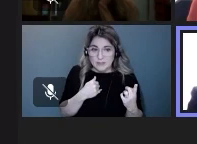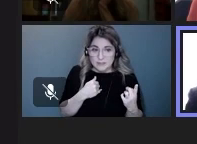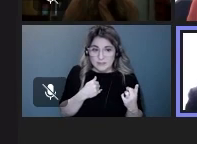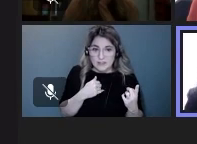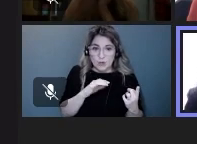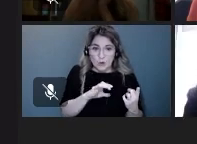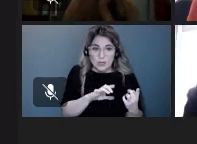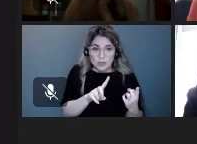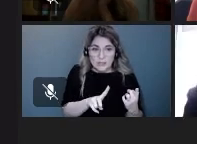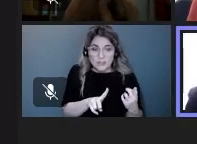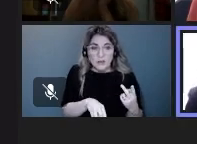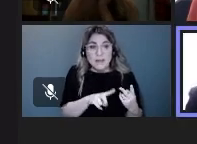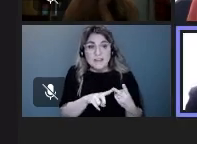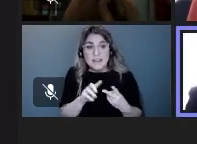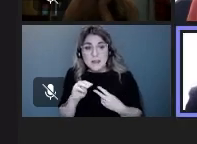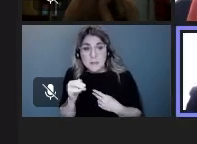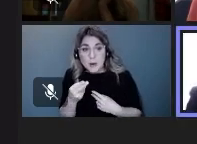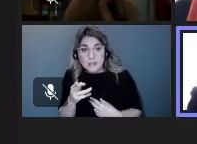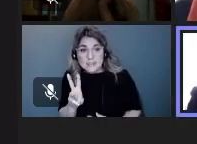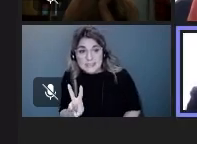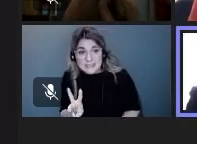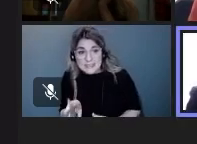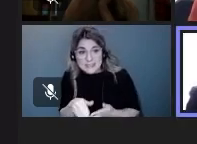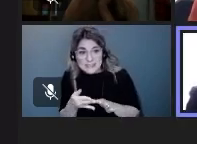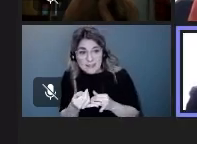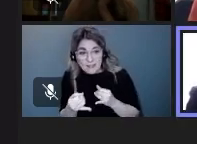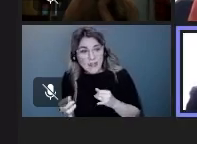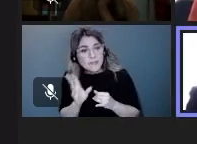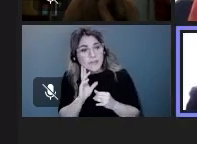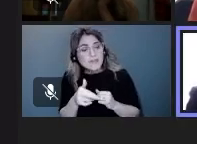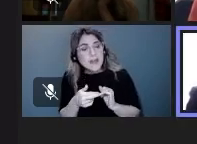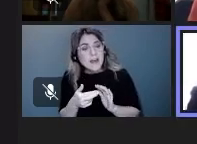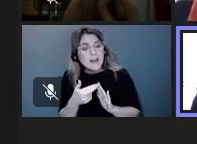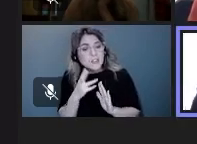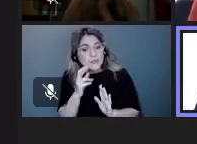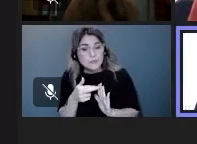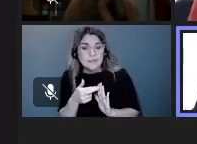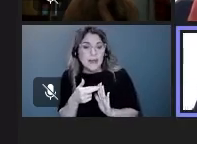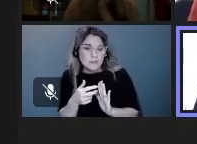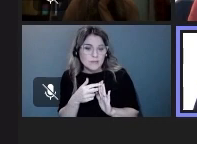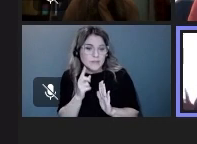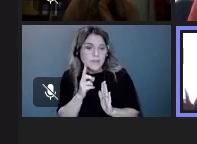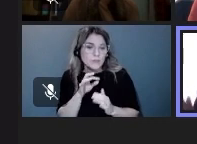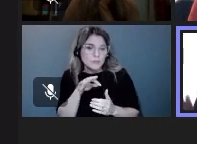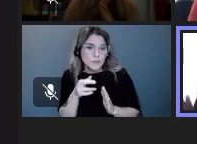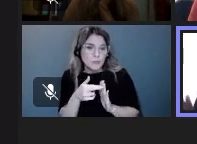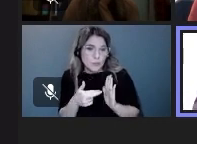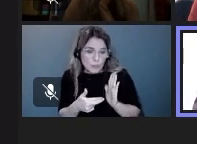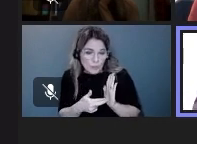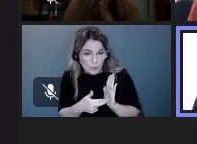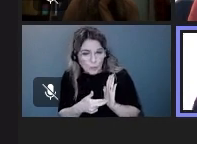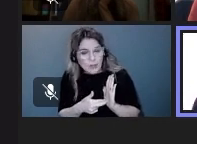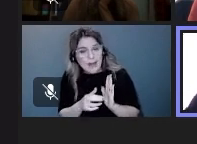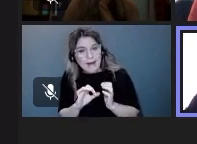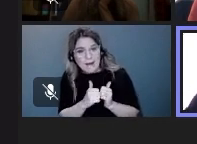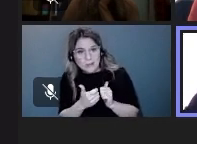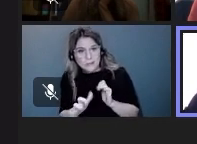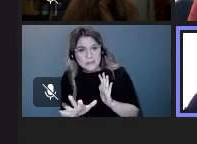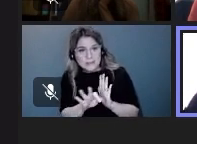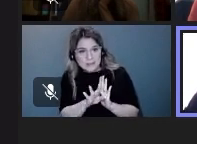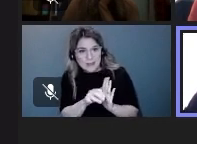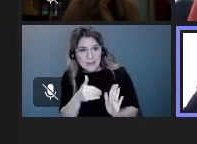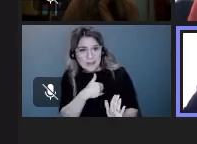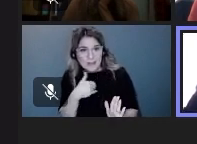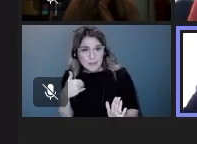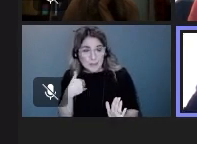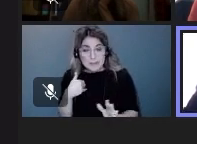is the deadline and then the regulation around the selection of these members outlines kind of yes